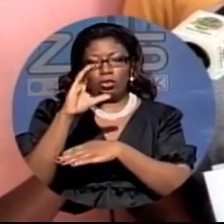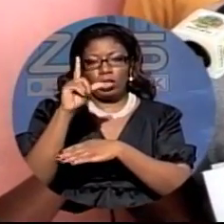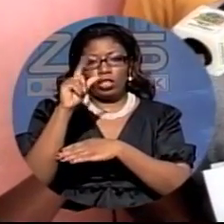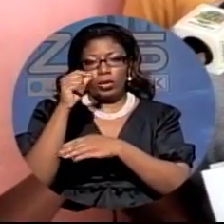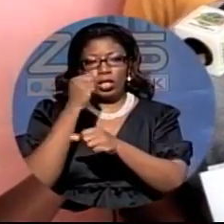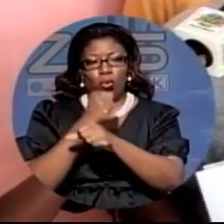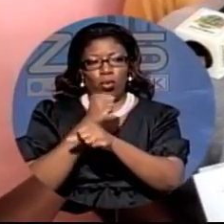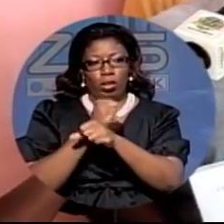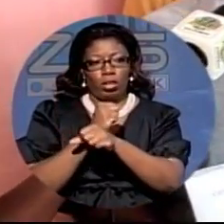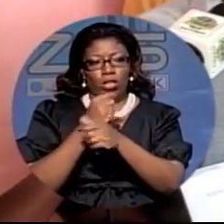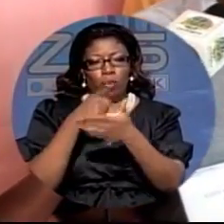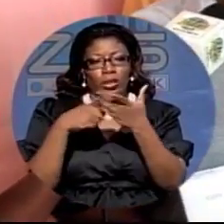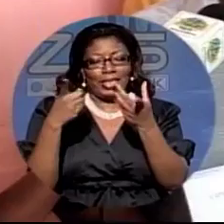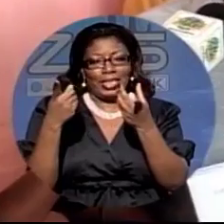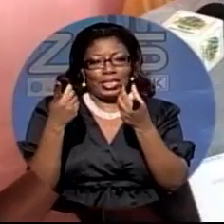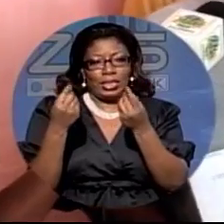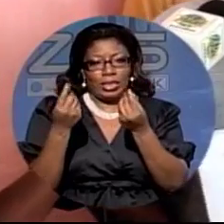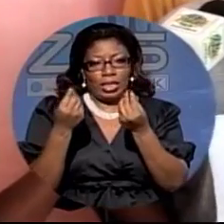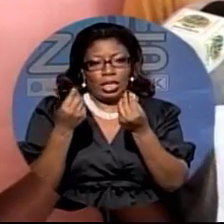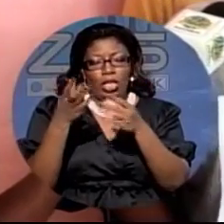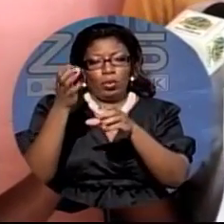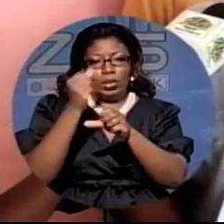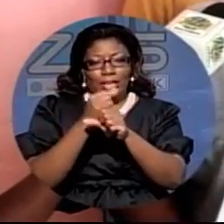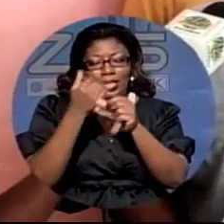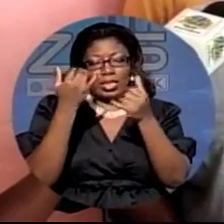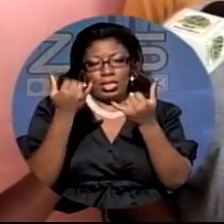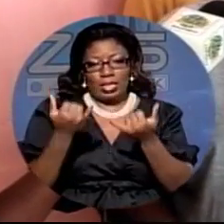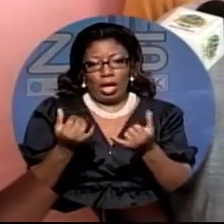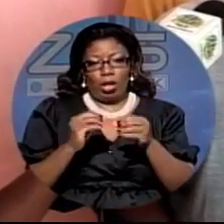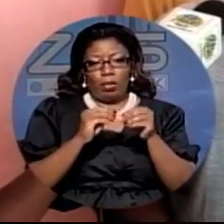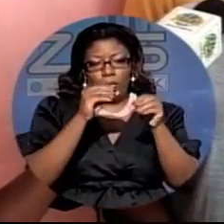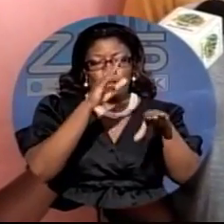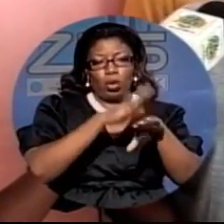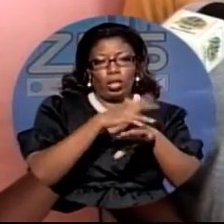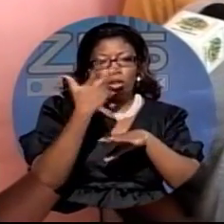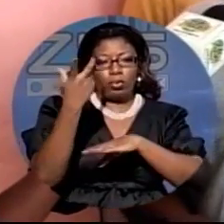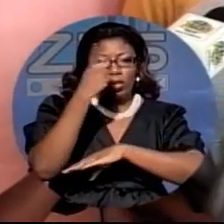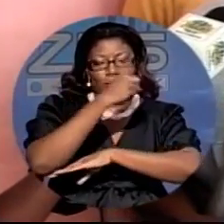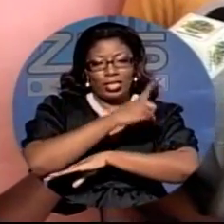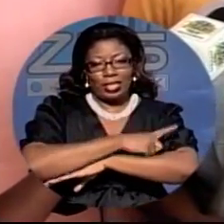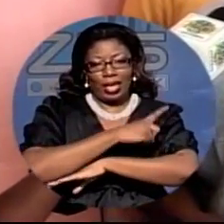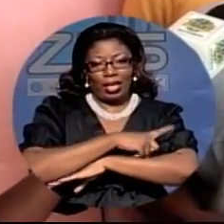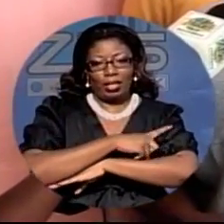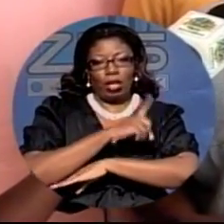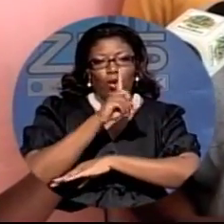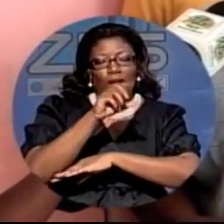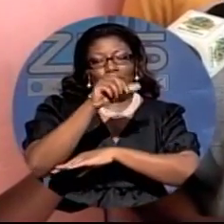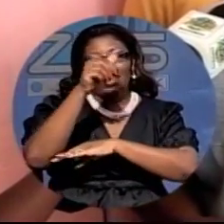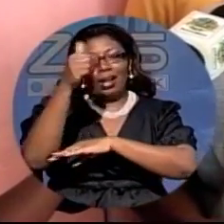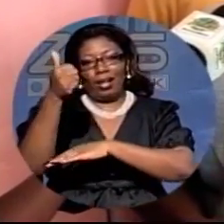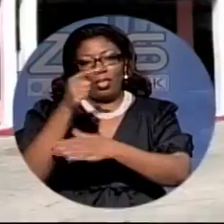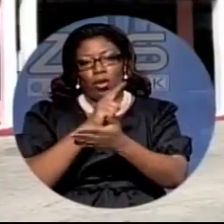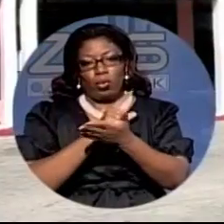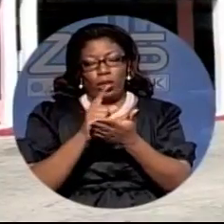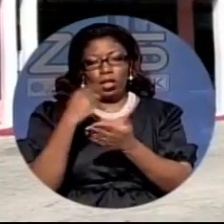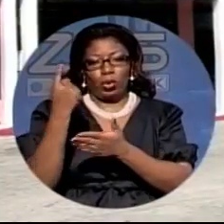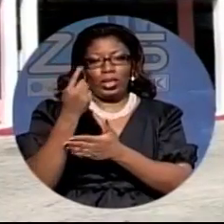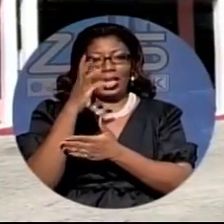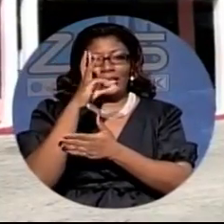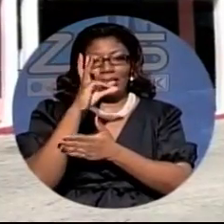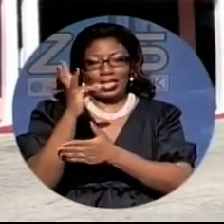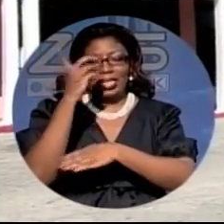so what they did they take us now and put us on three days every other week basically that's six days a month